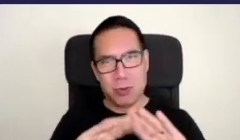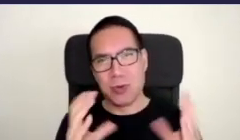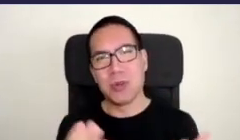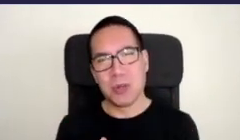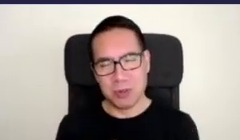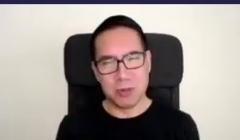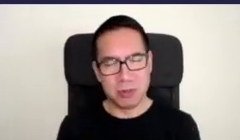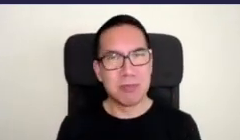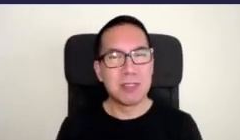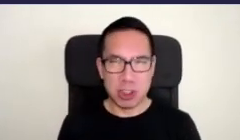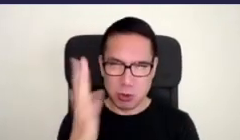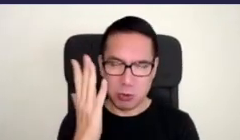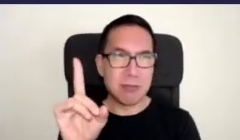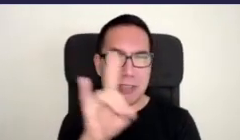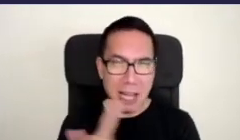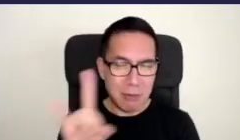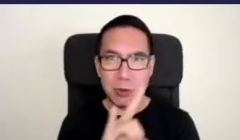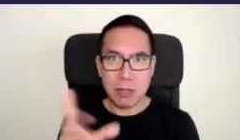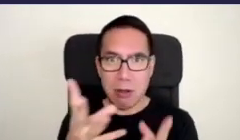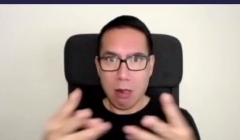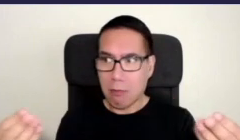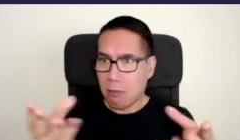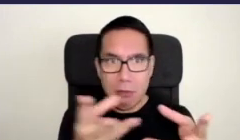plants animals and ecosystems are disappearing